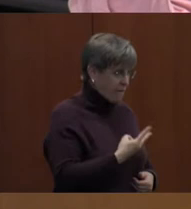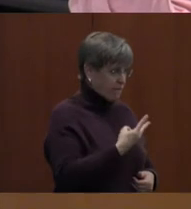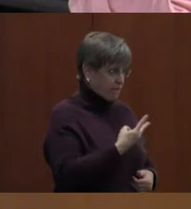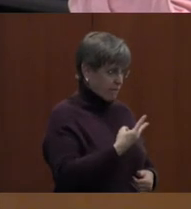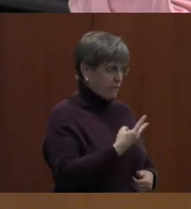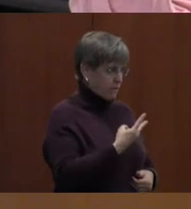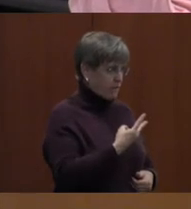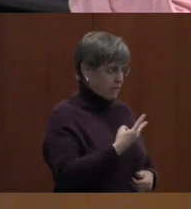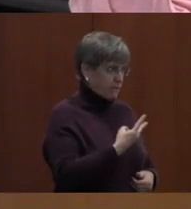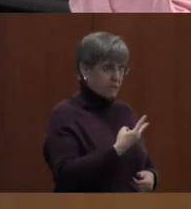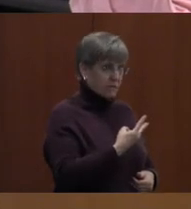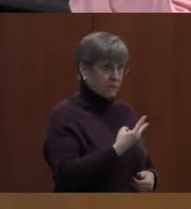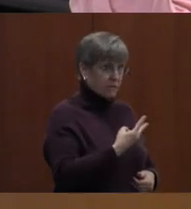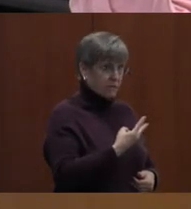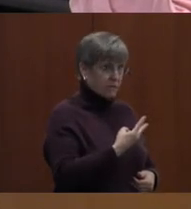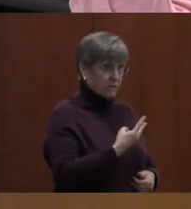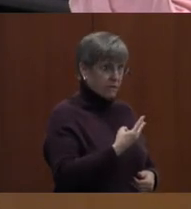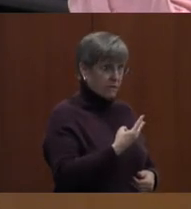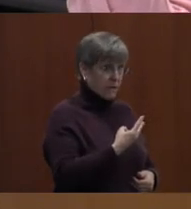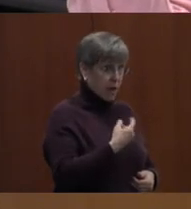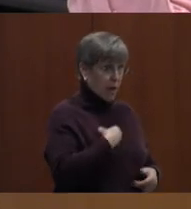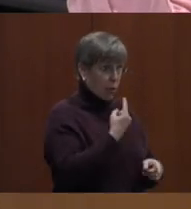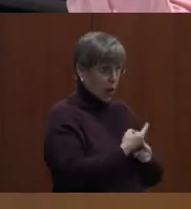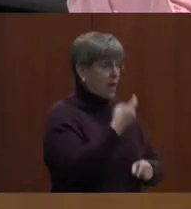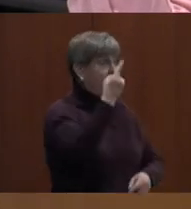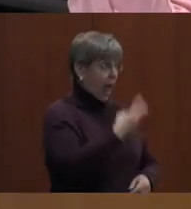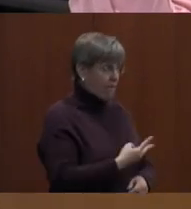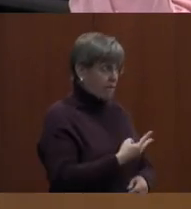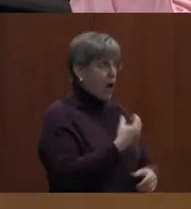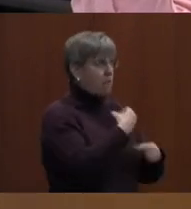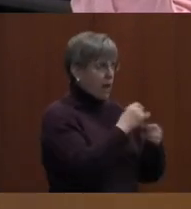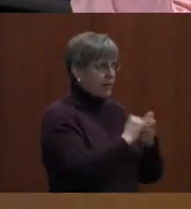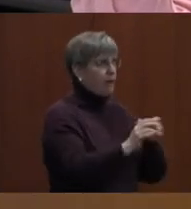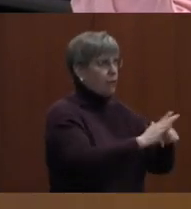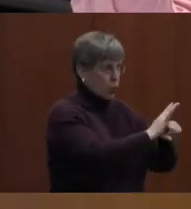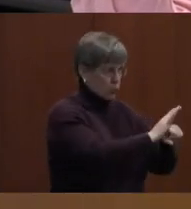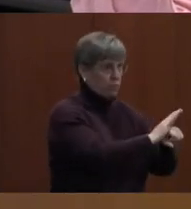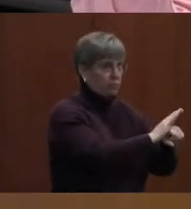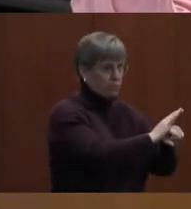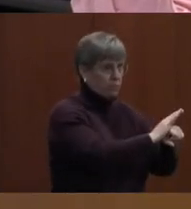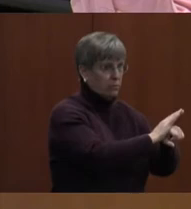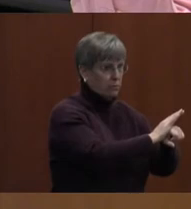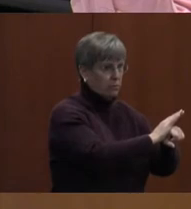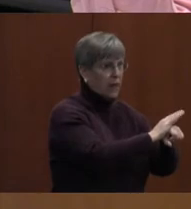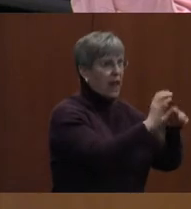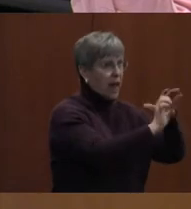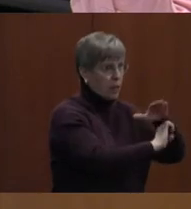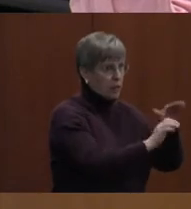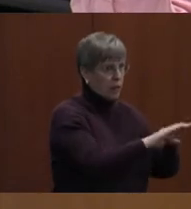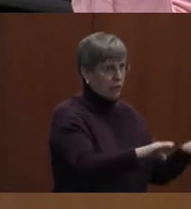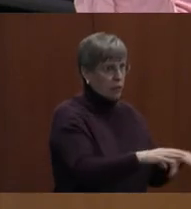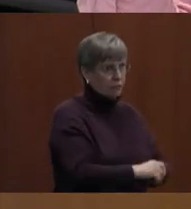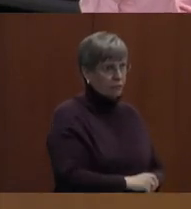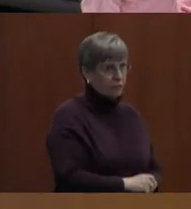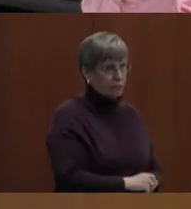am I correct? Half. At elementary level, them whole. At elementary. Yes.